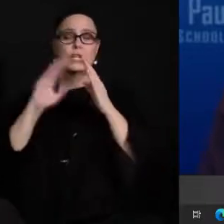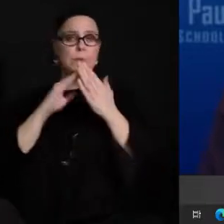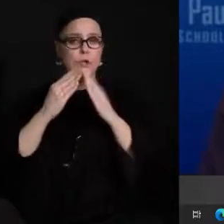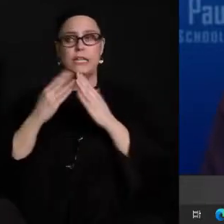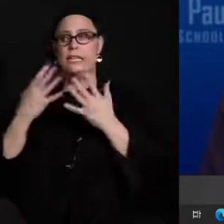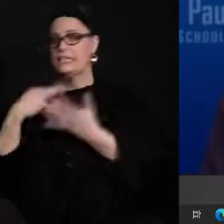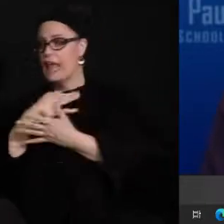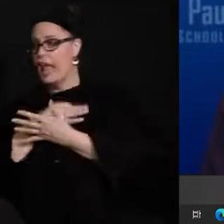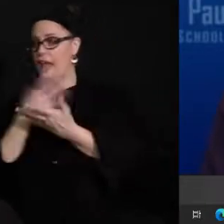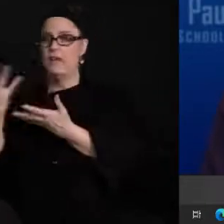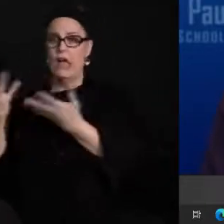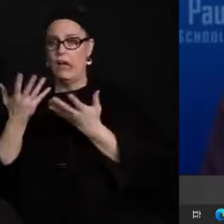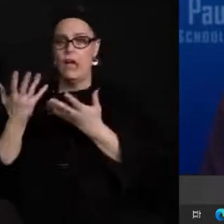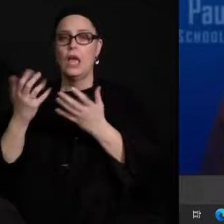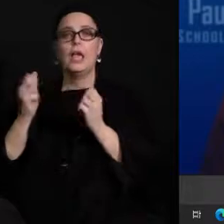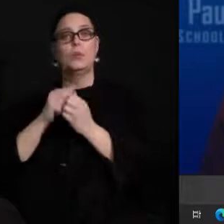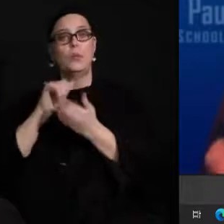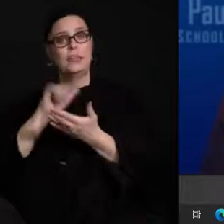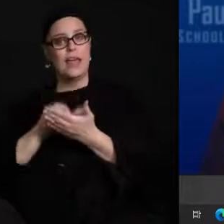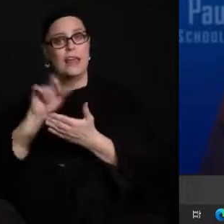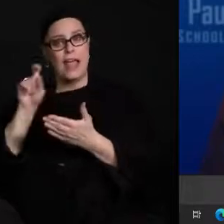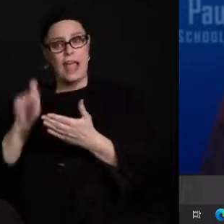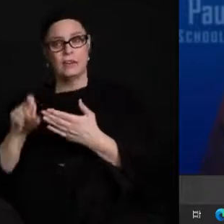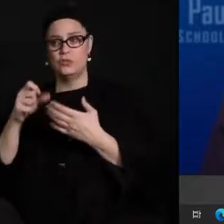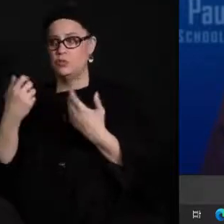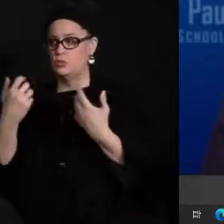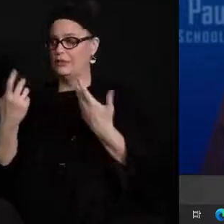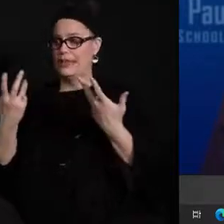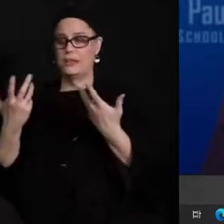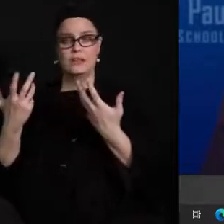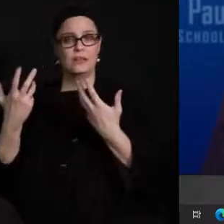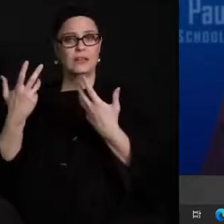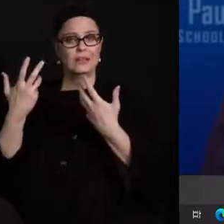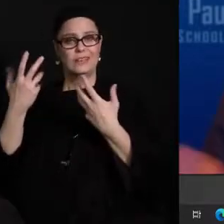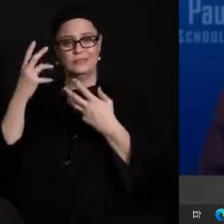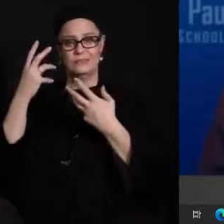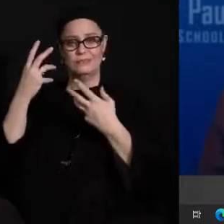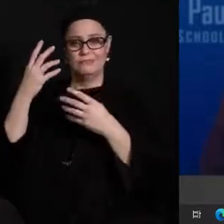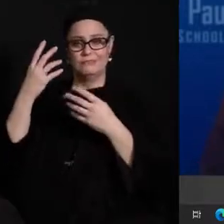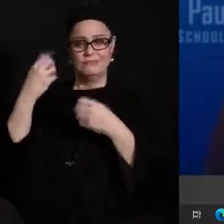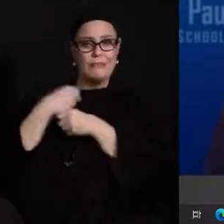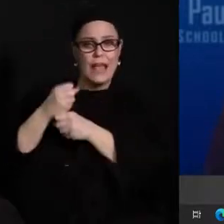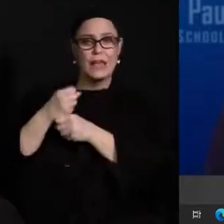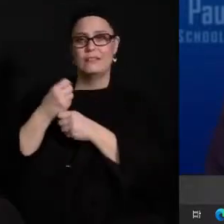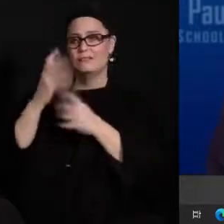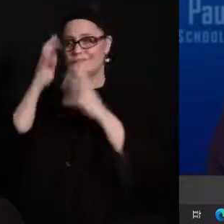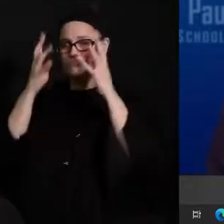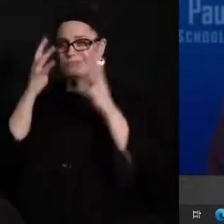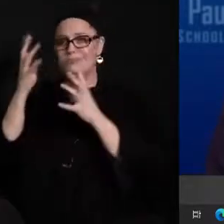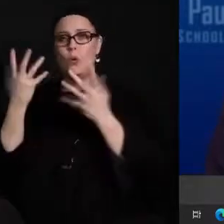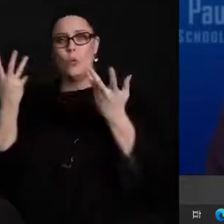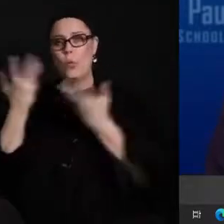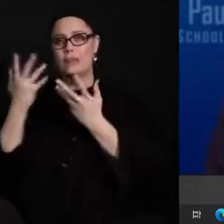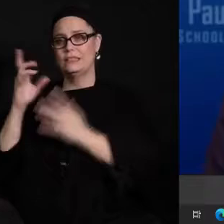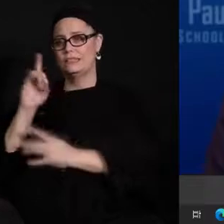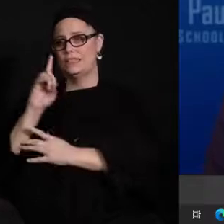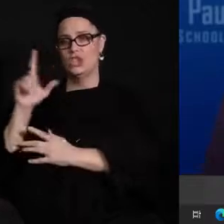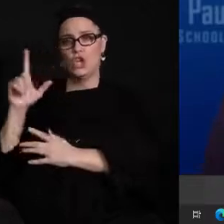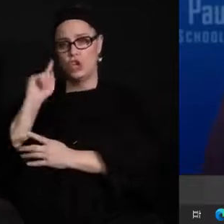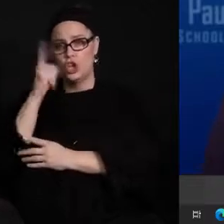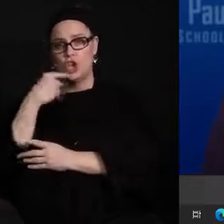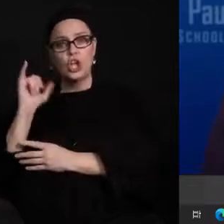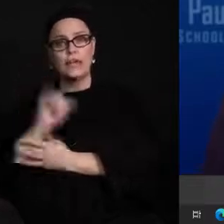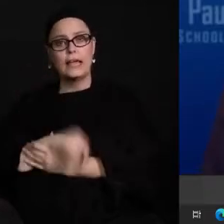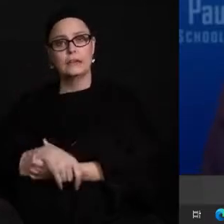that then had to right away create what is distance learning going to look like because it has to be better than it was in the spring we know that that was a